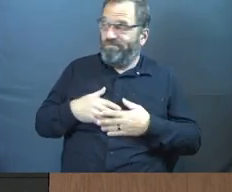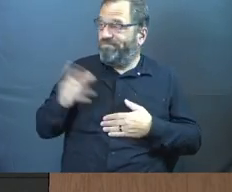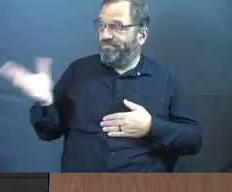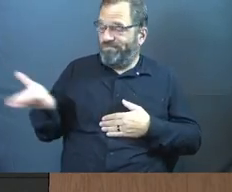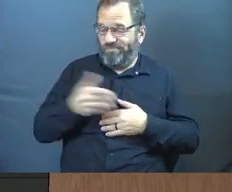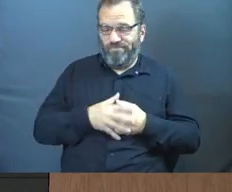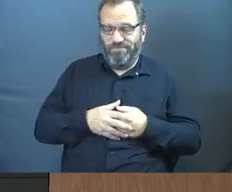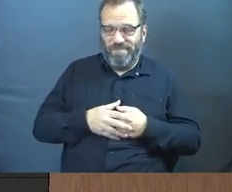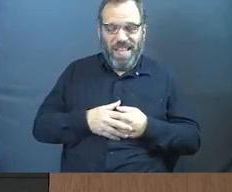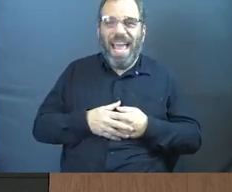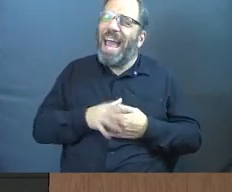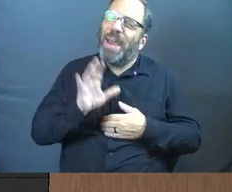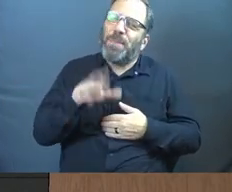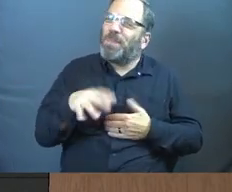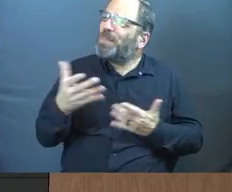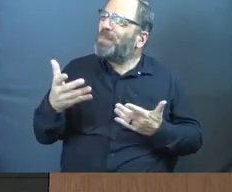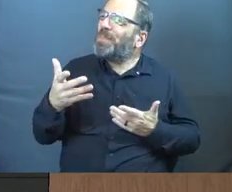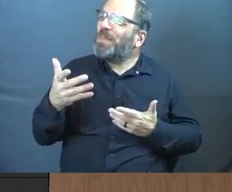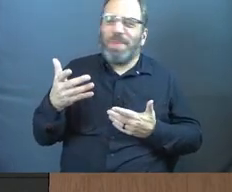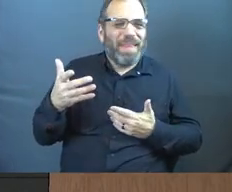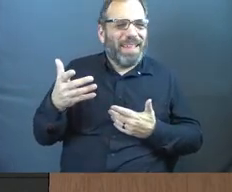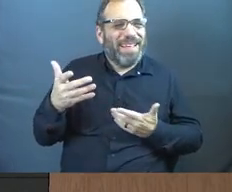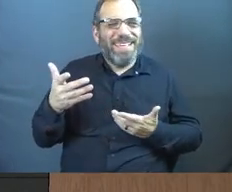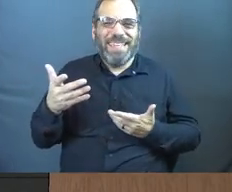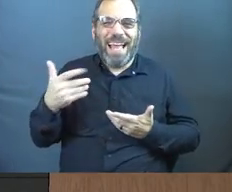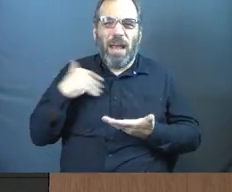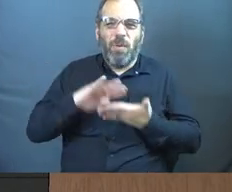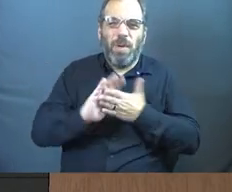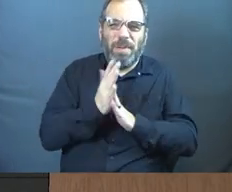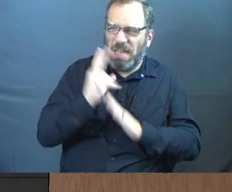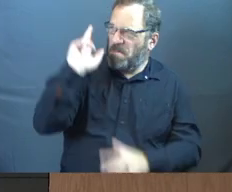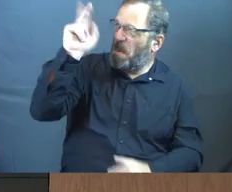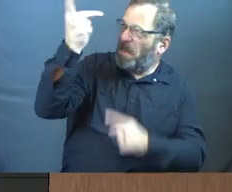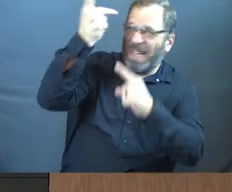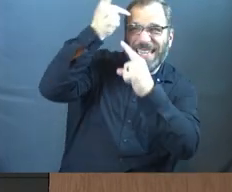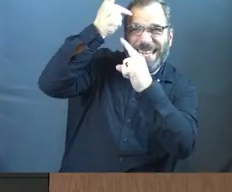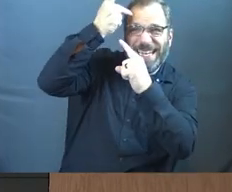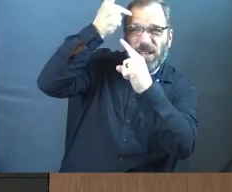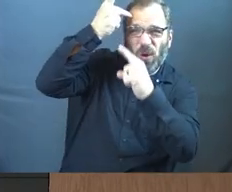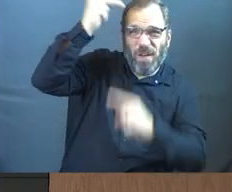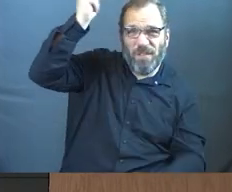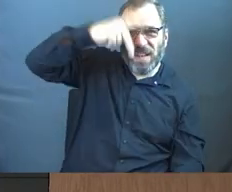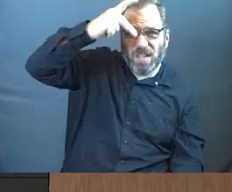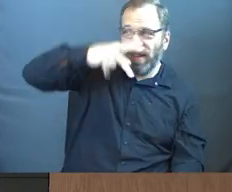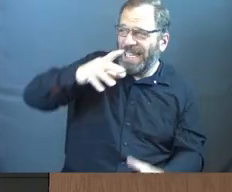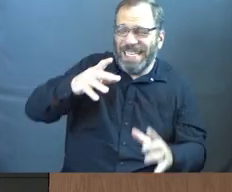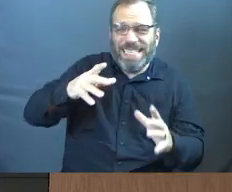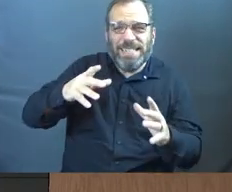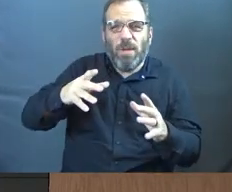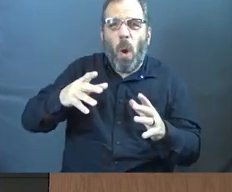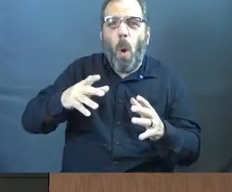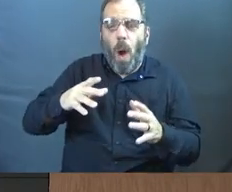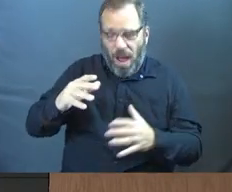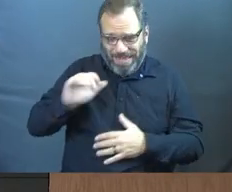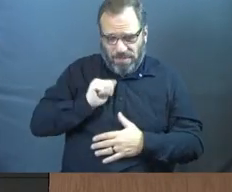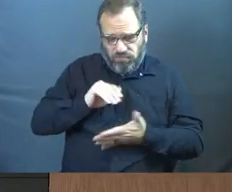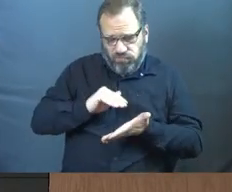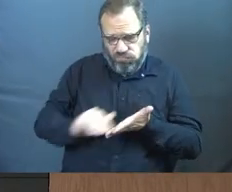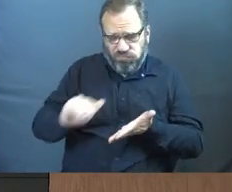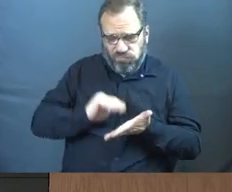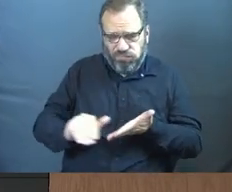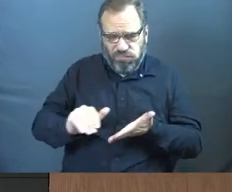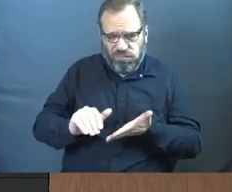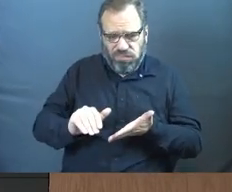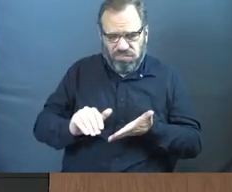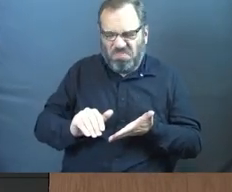almost, we get so political philosophy on ourselves that sometimes we excuse ourselves from not